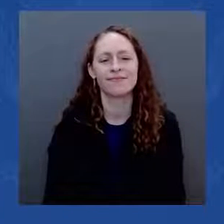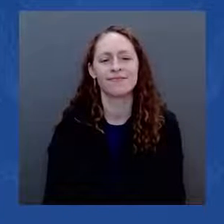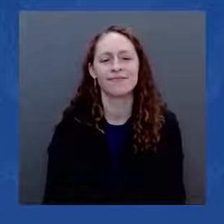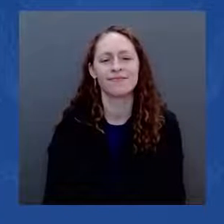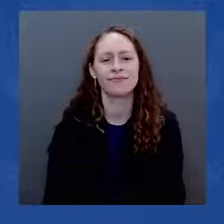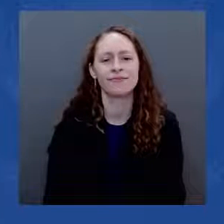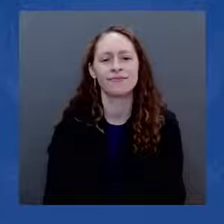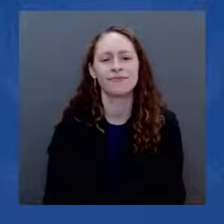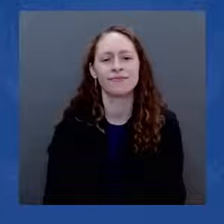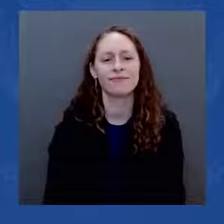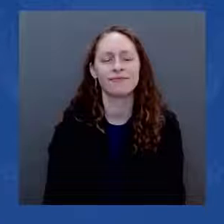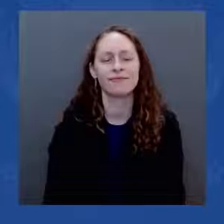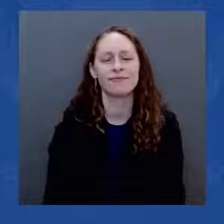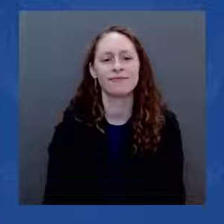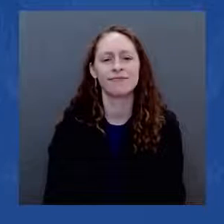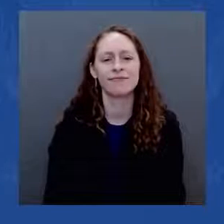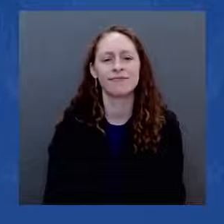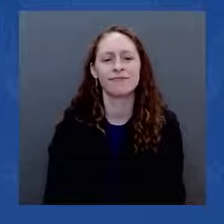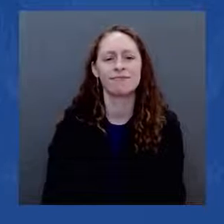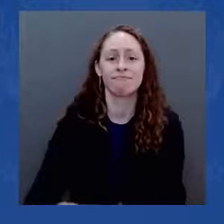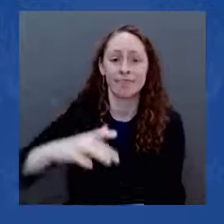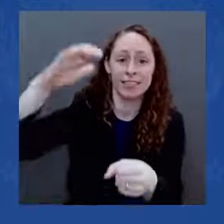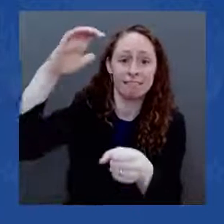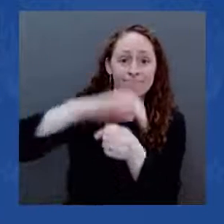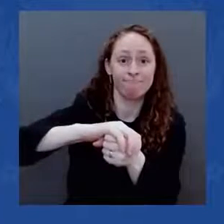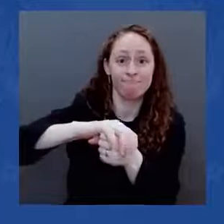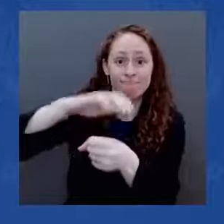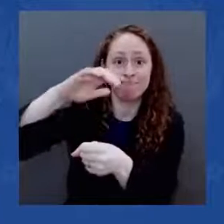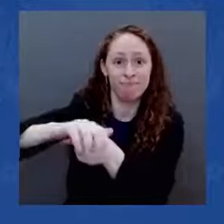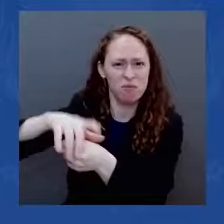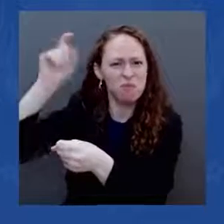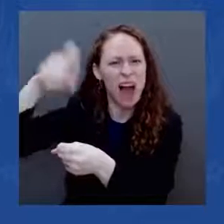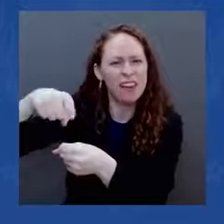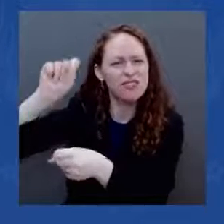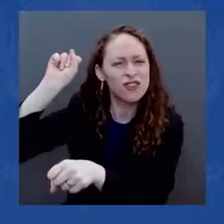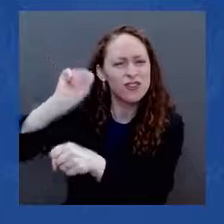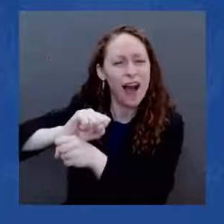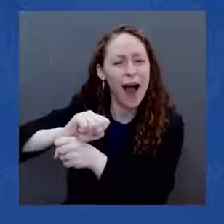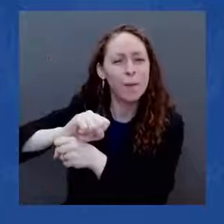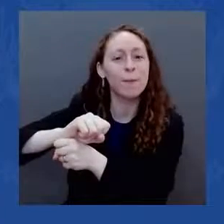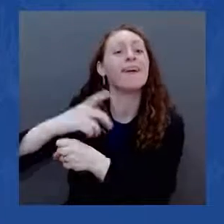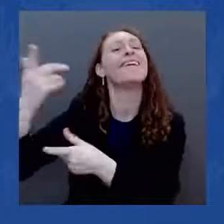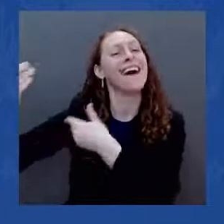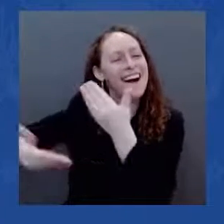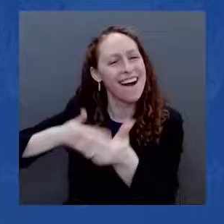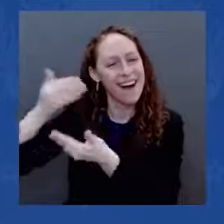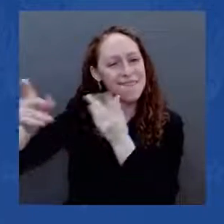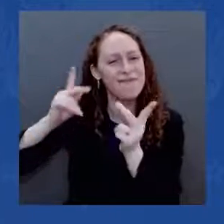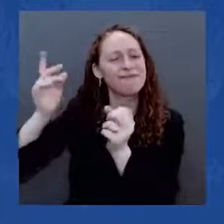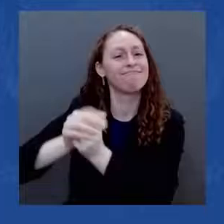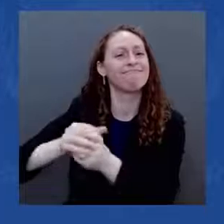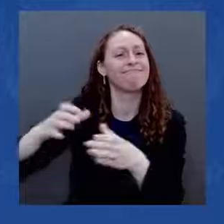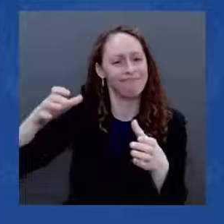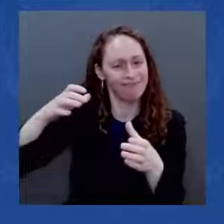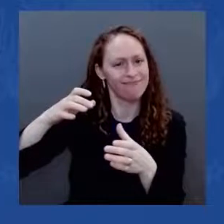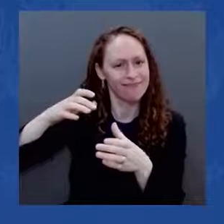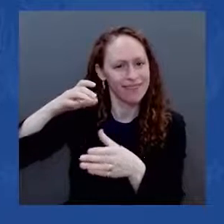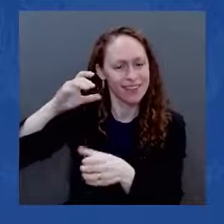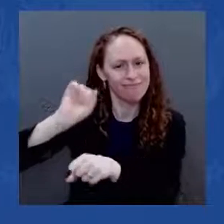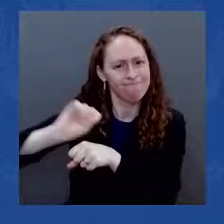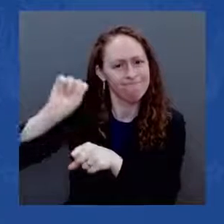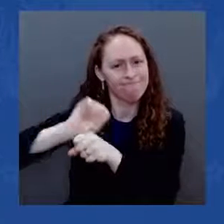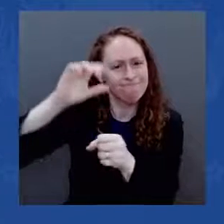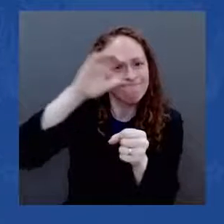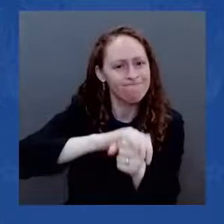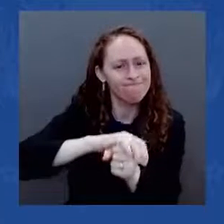jobs to close the well, to keep it safe. One of the ways we're going to reach my goal of 100 percent